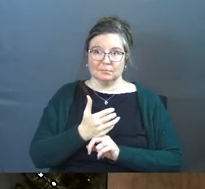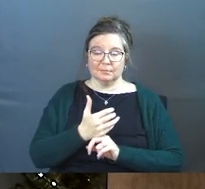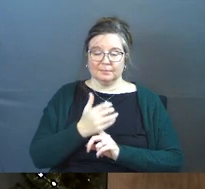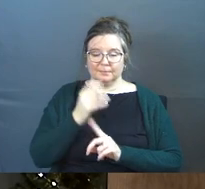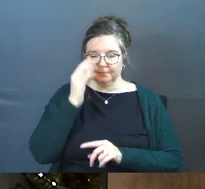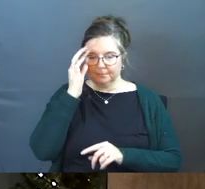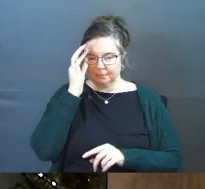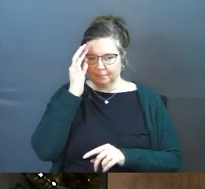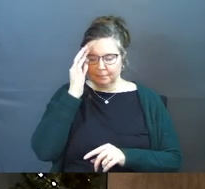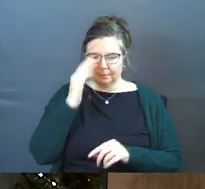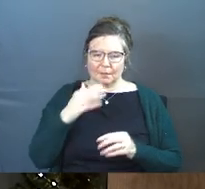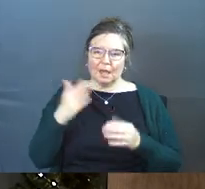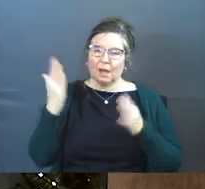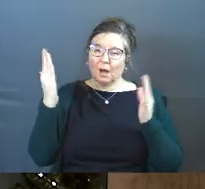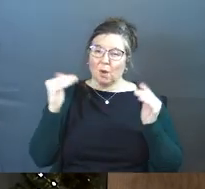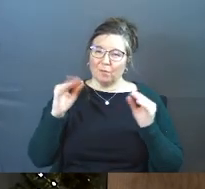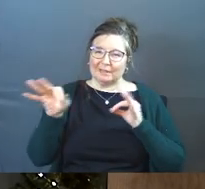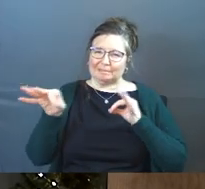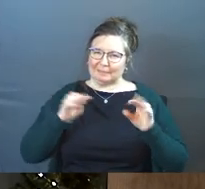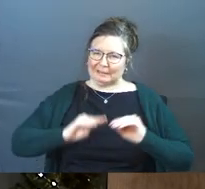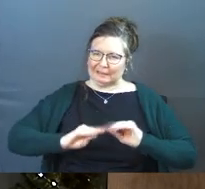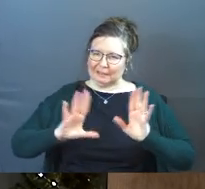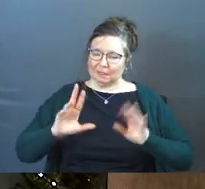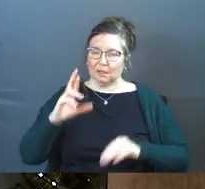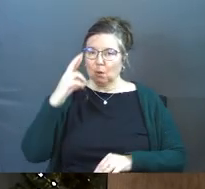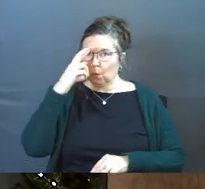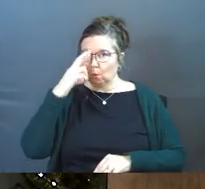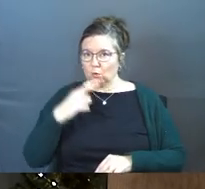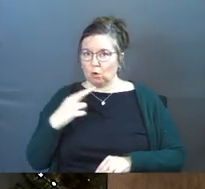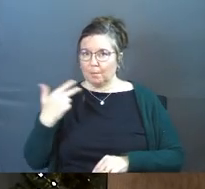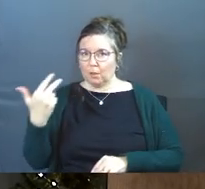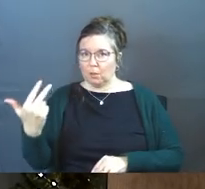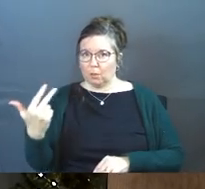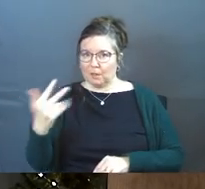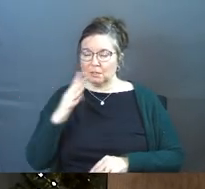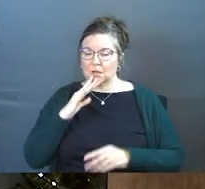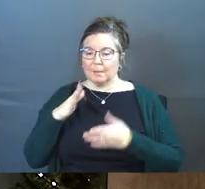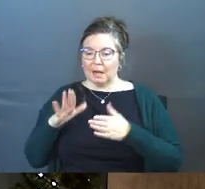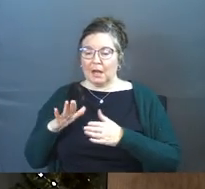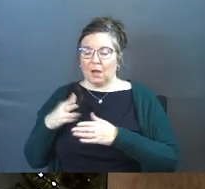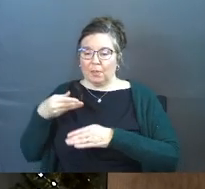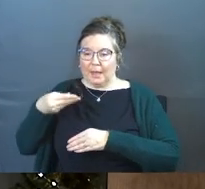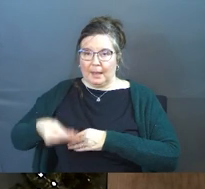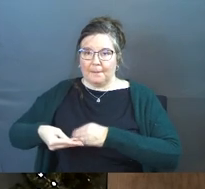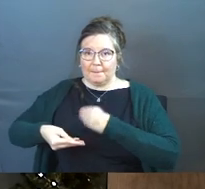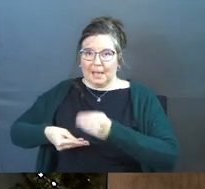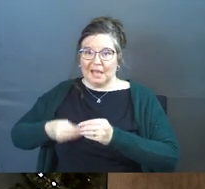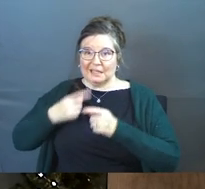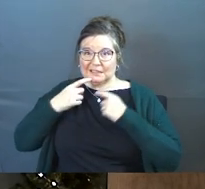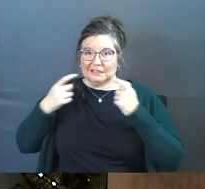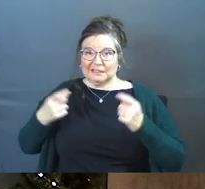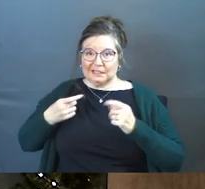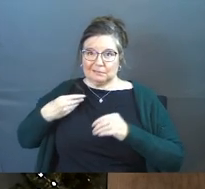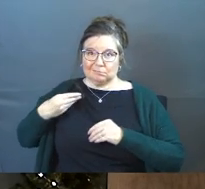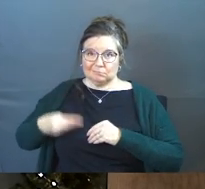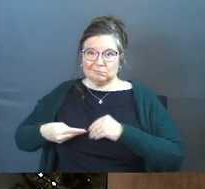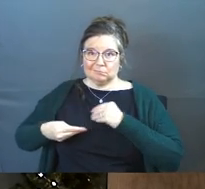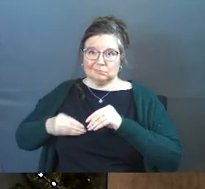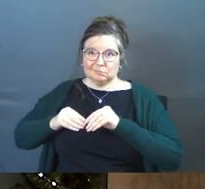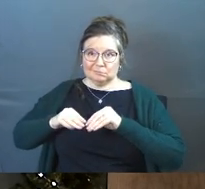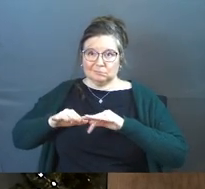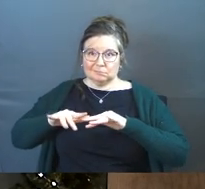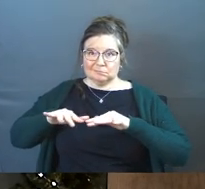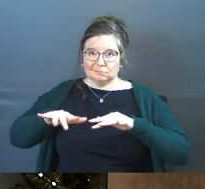hopefully clear way. Romans chapter three talks about the way that they passed it on to every single generation,